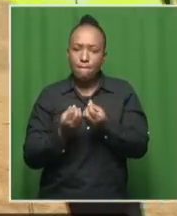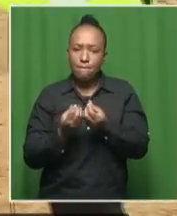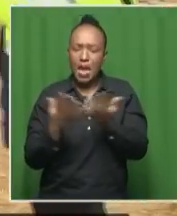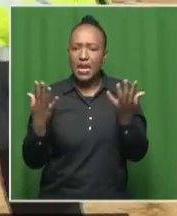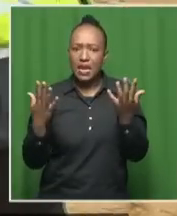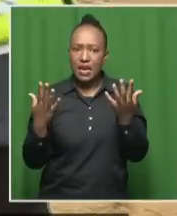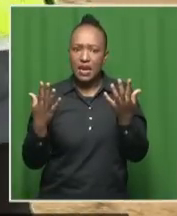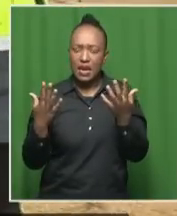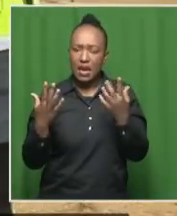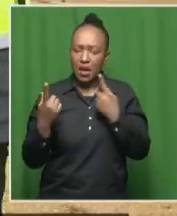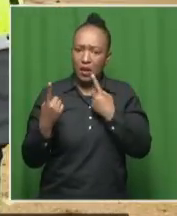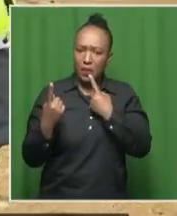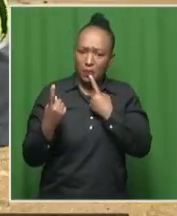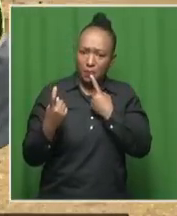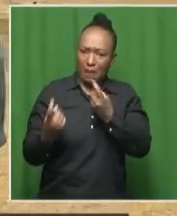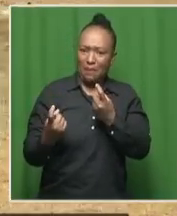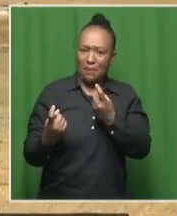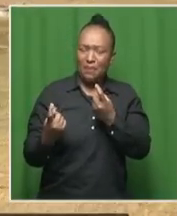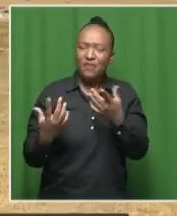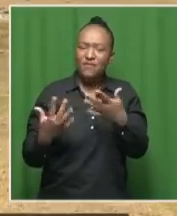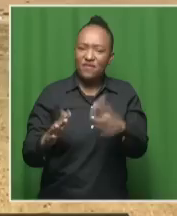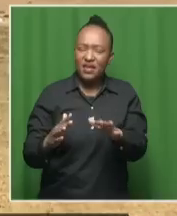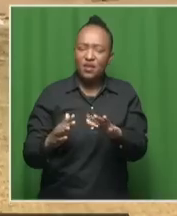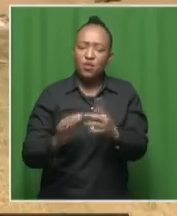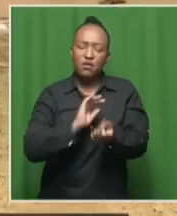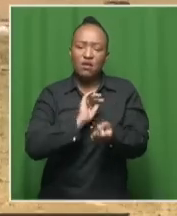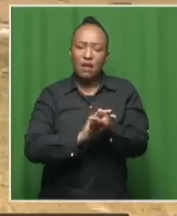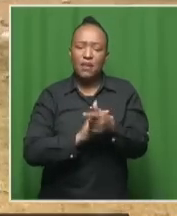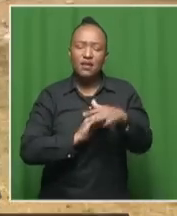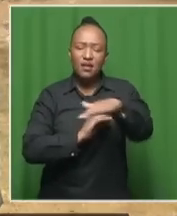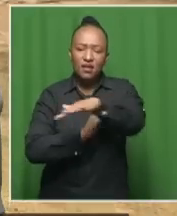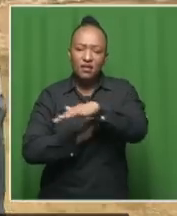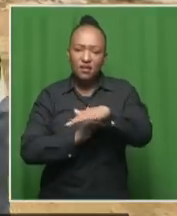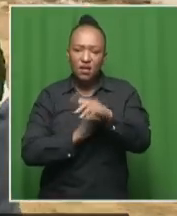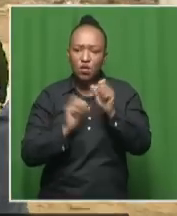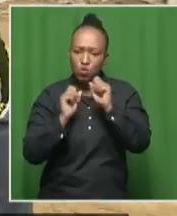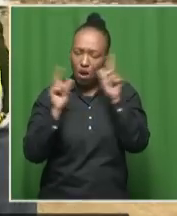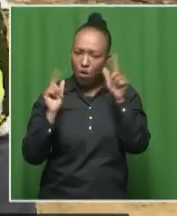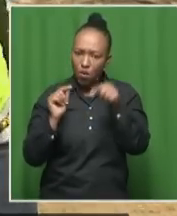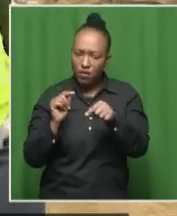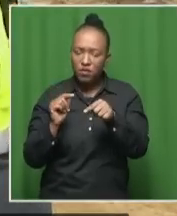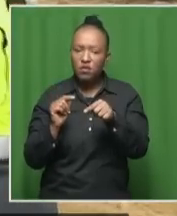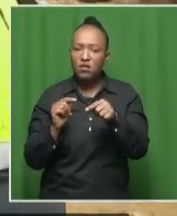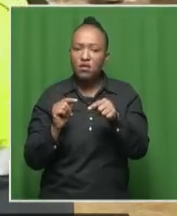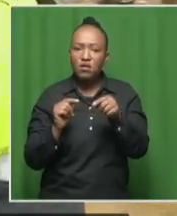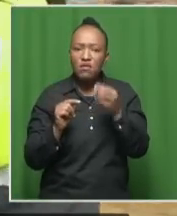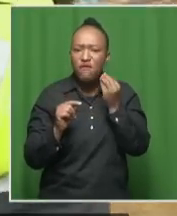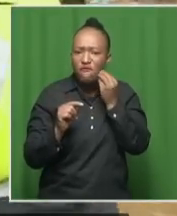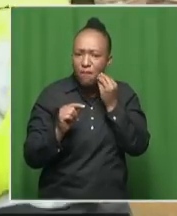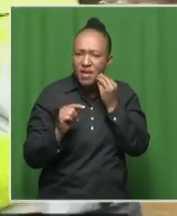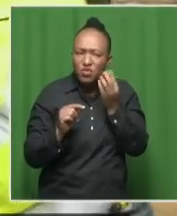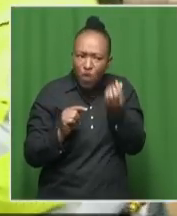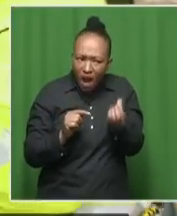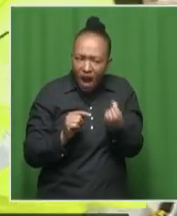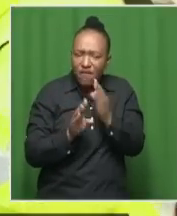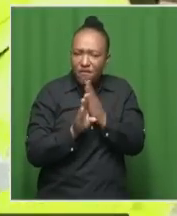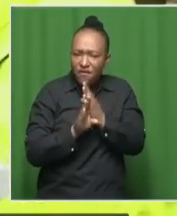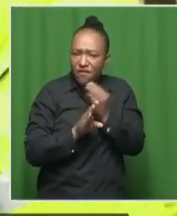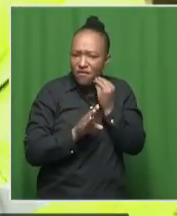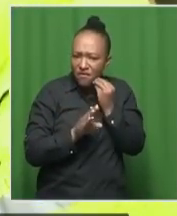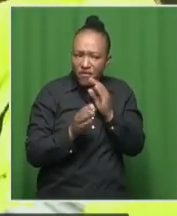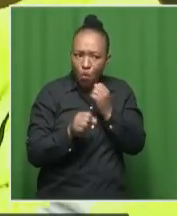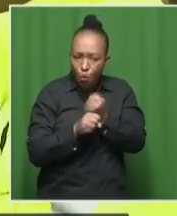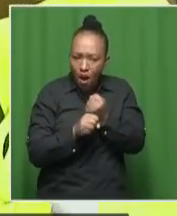outcry about what is happening in this area. You are aware of it. Your intelligence has told you exactly how the